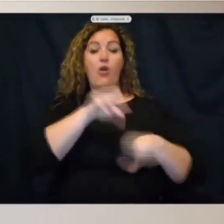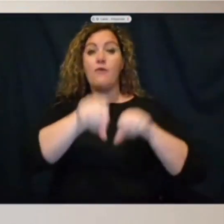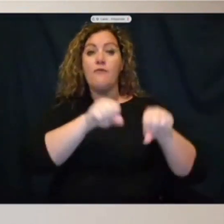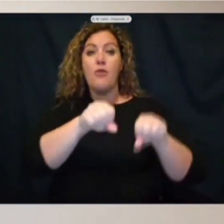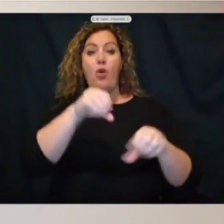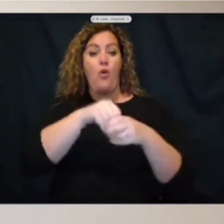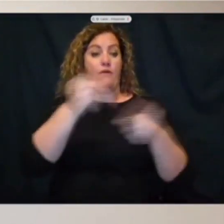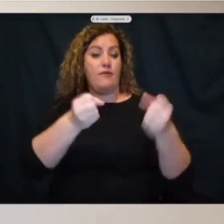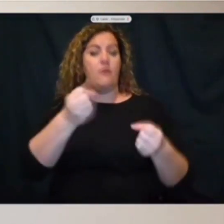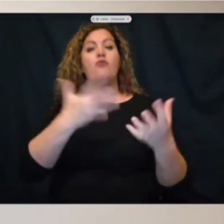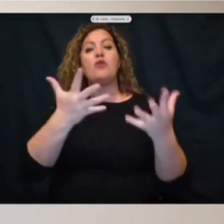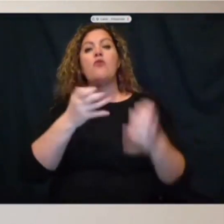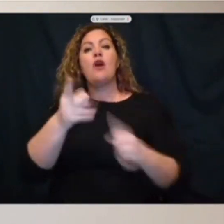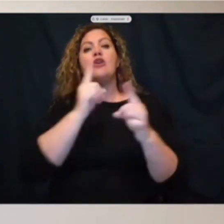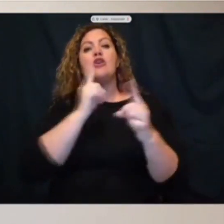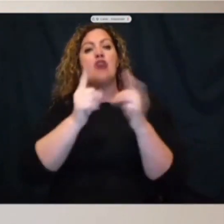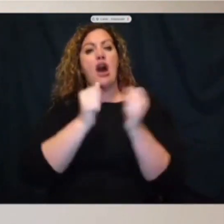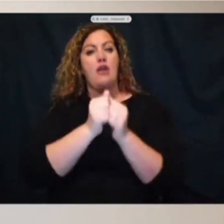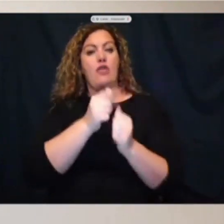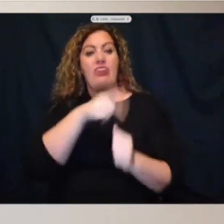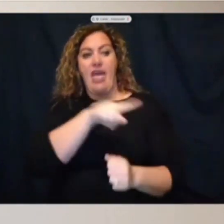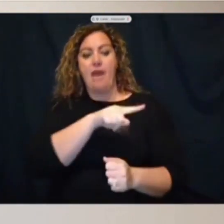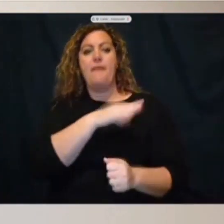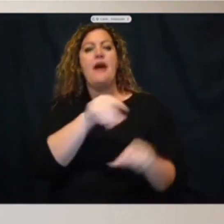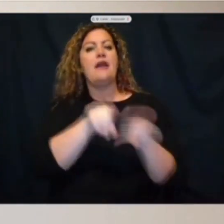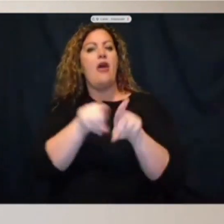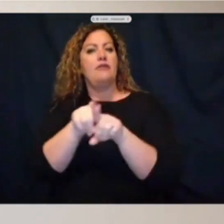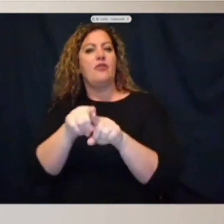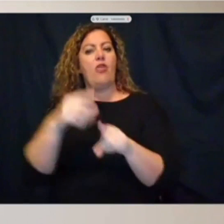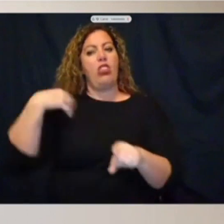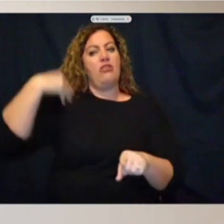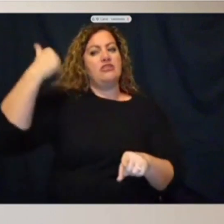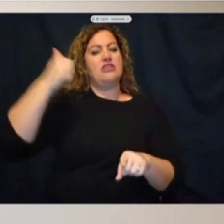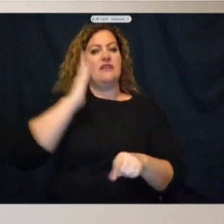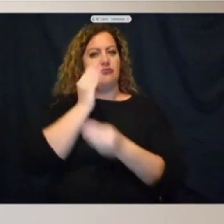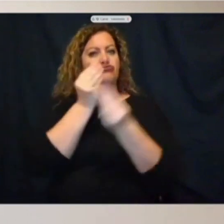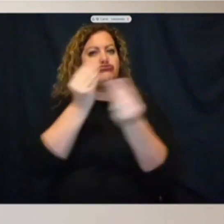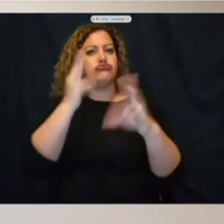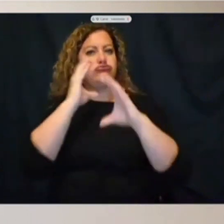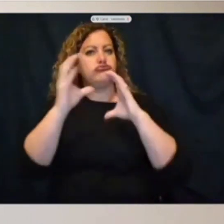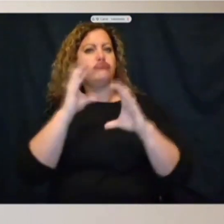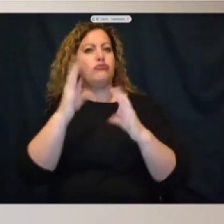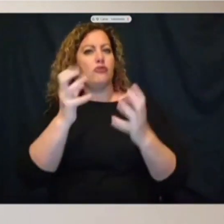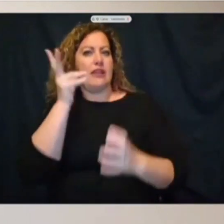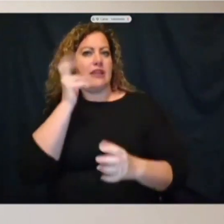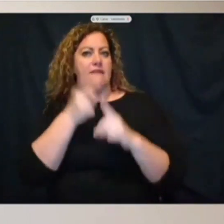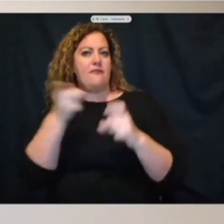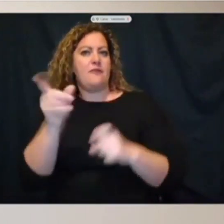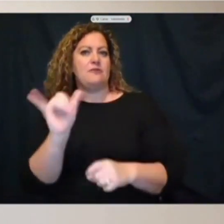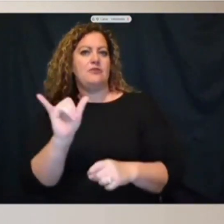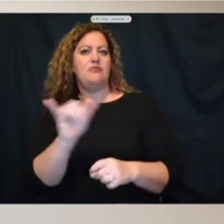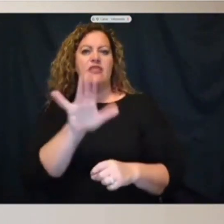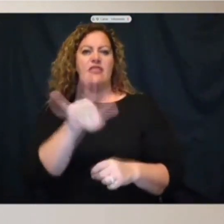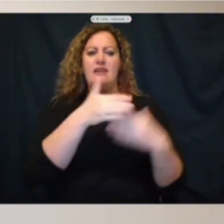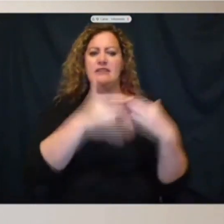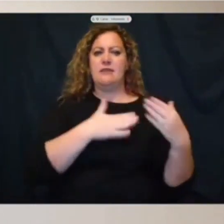conversation, but the Chief also wants you to hear that from him as well. So that's going to conclude my comments, and then do we have any questions from the media? We'll answer